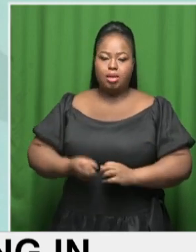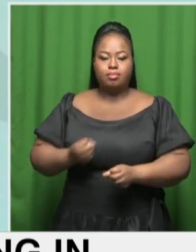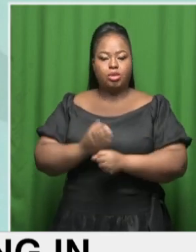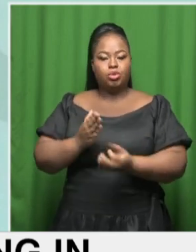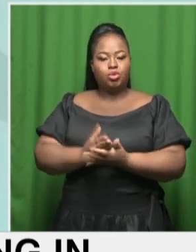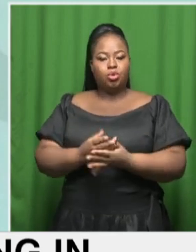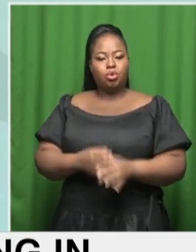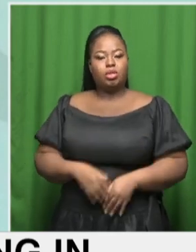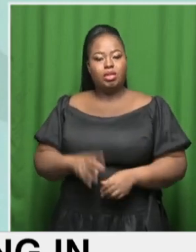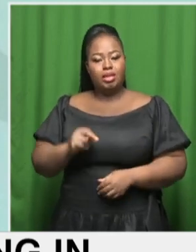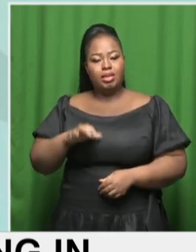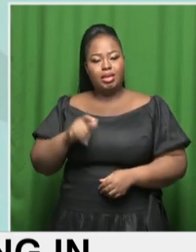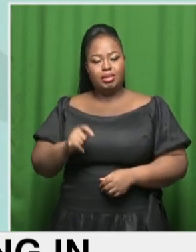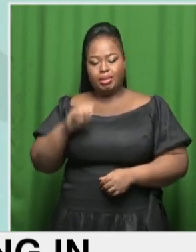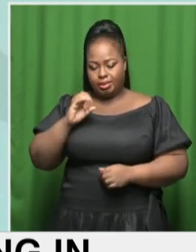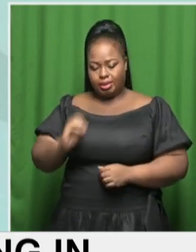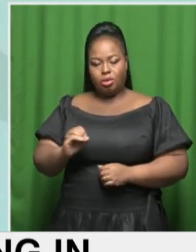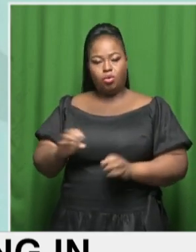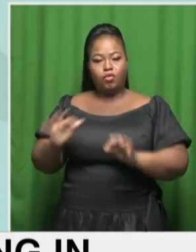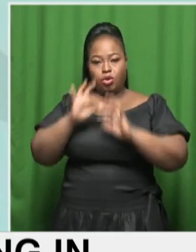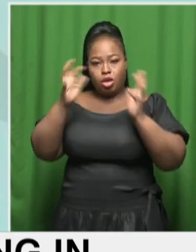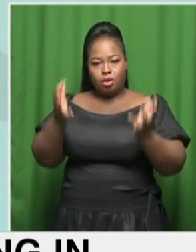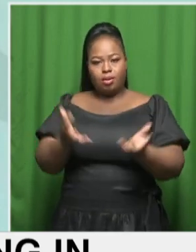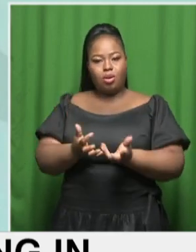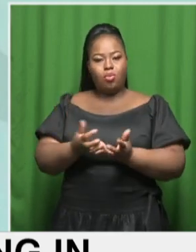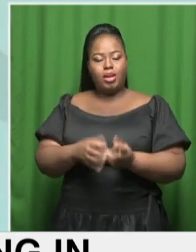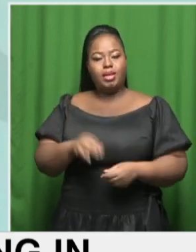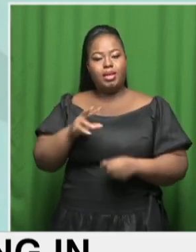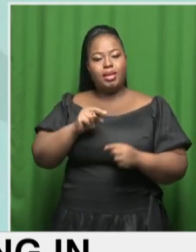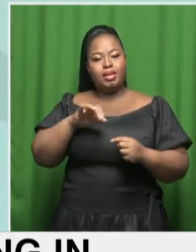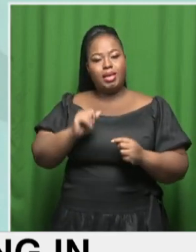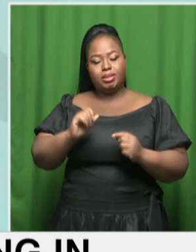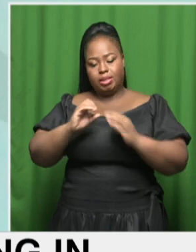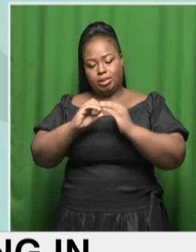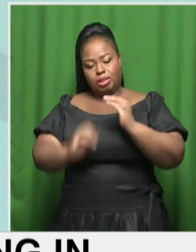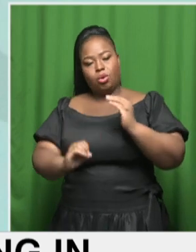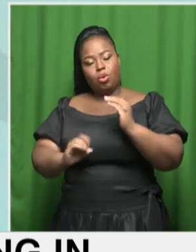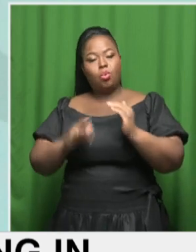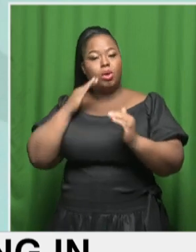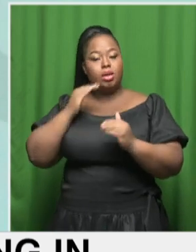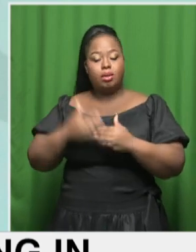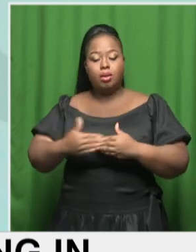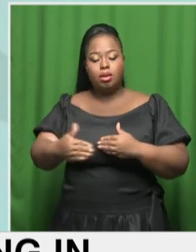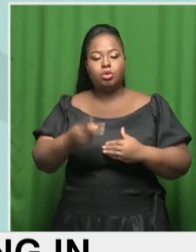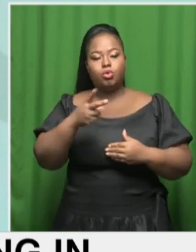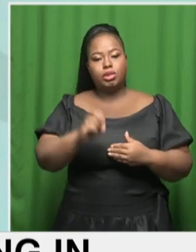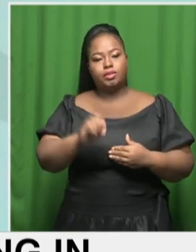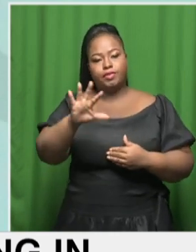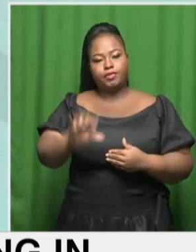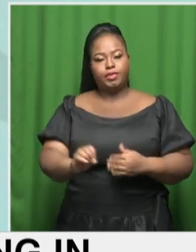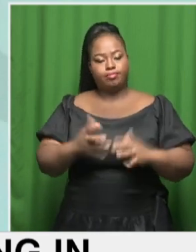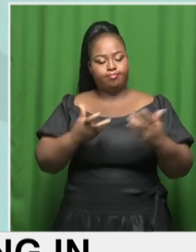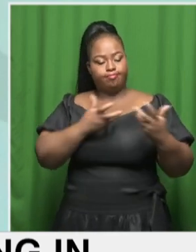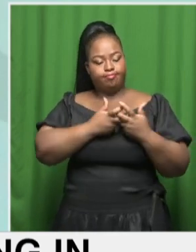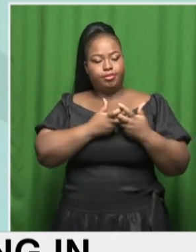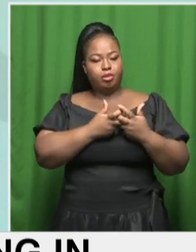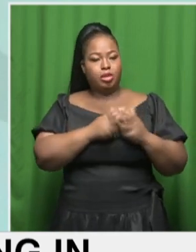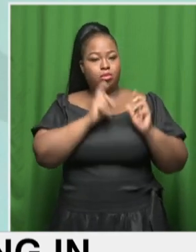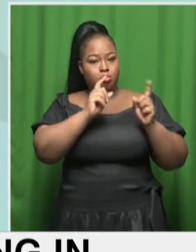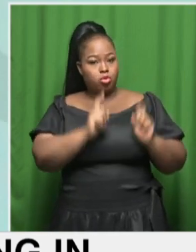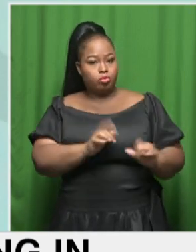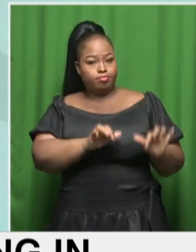deadlines to get to global net-zero by 2050, in line with the principle of common but